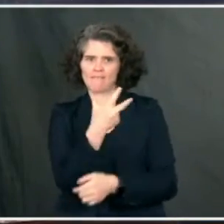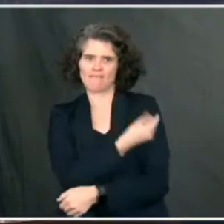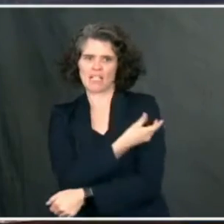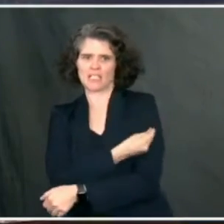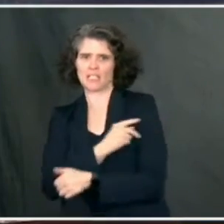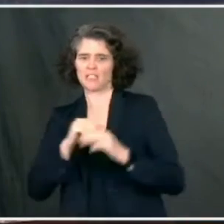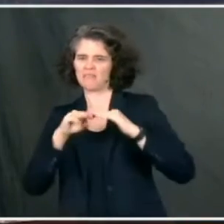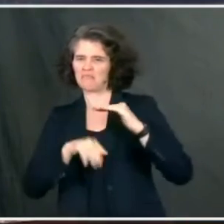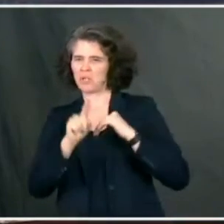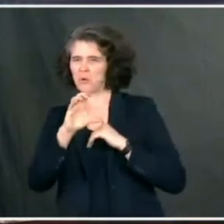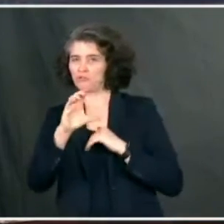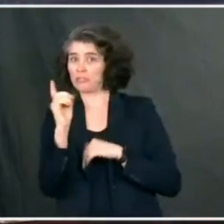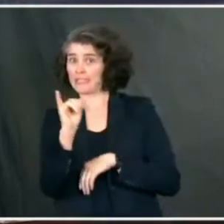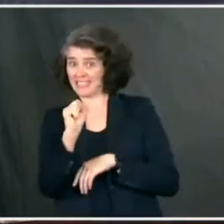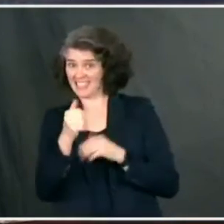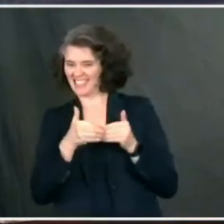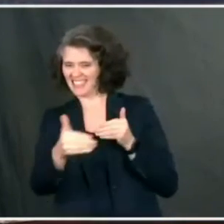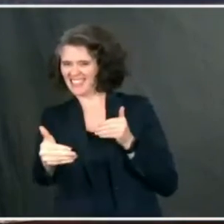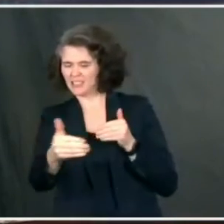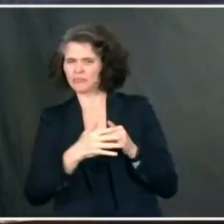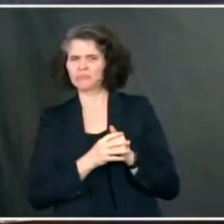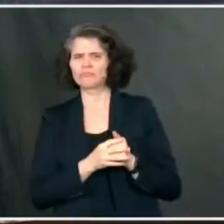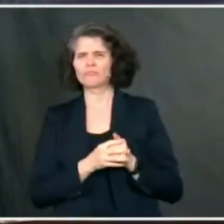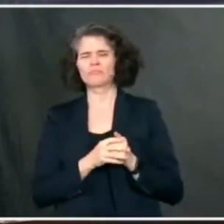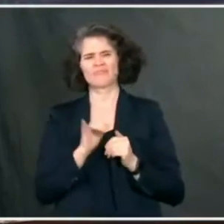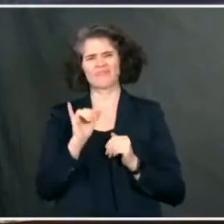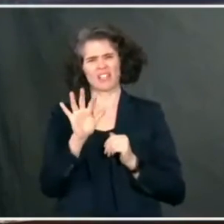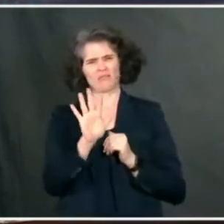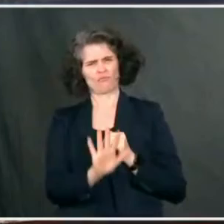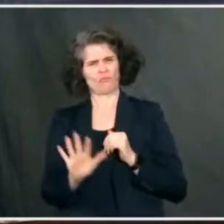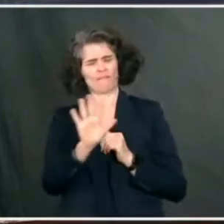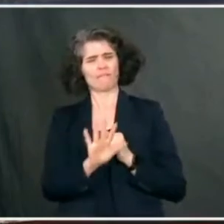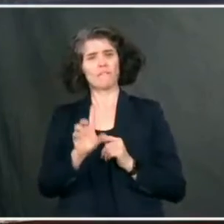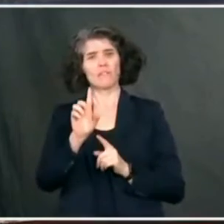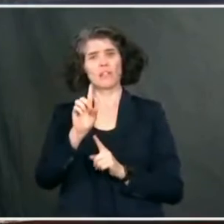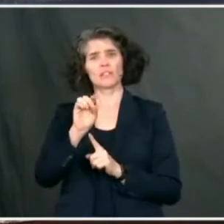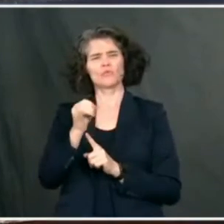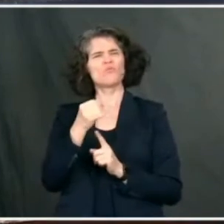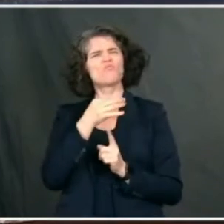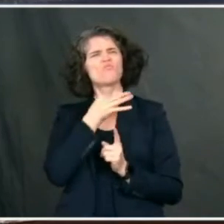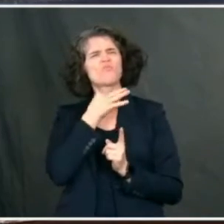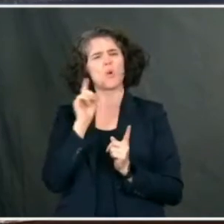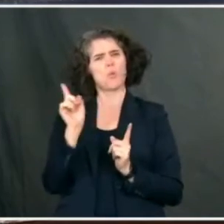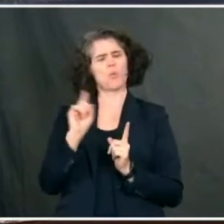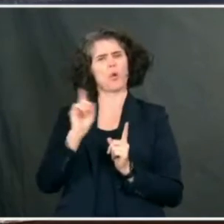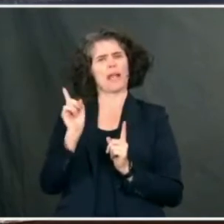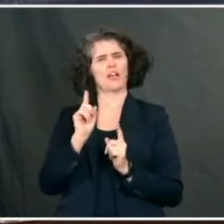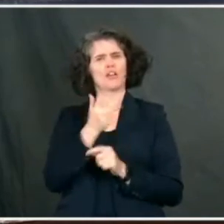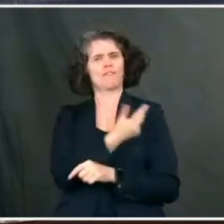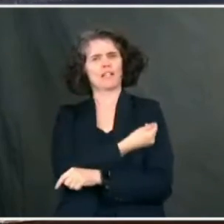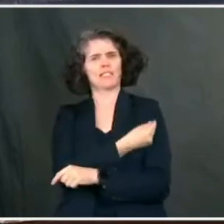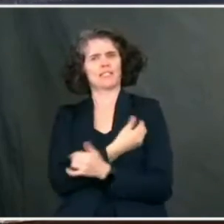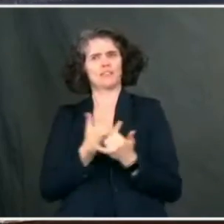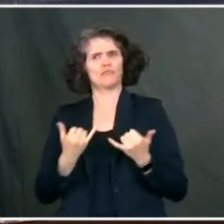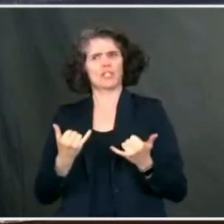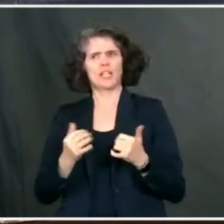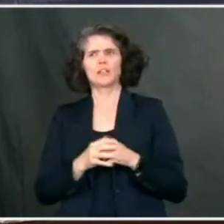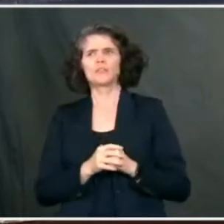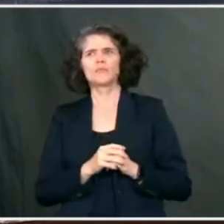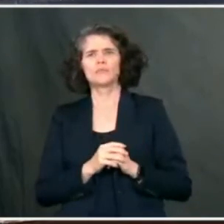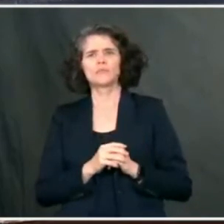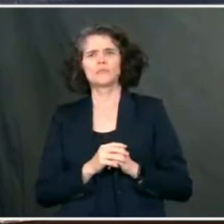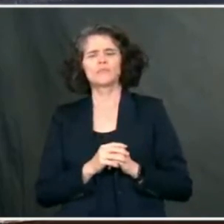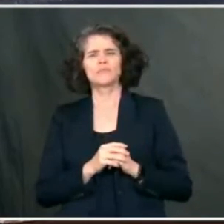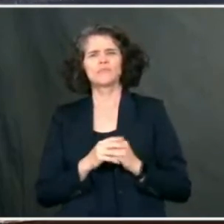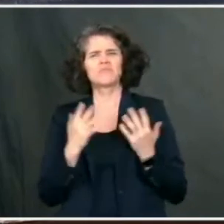Sorry. That's roughly a per DM basis of where the vaccinations are right now. Can you just elaborate a little bit why the